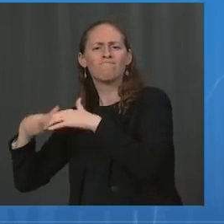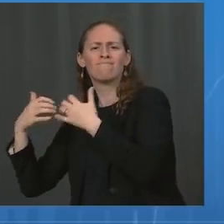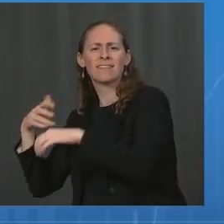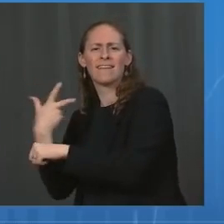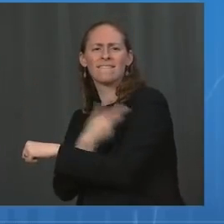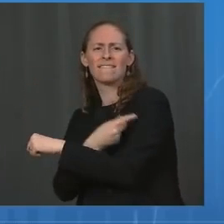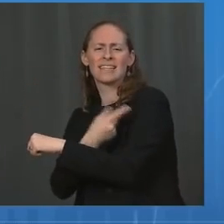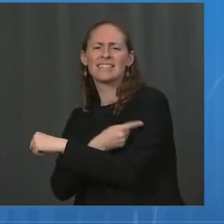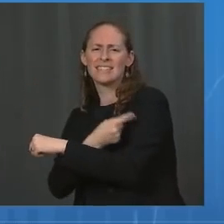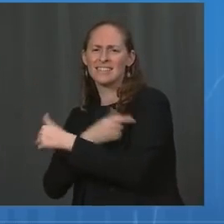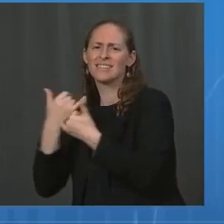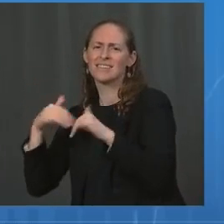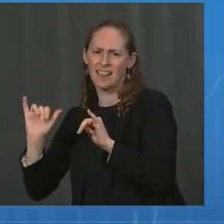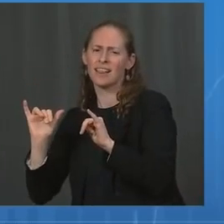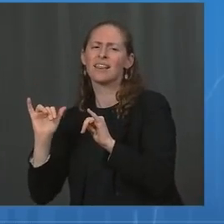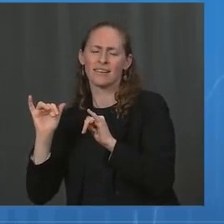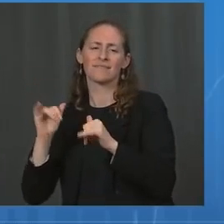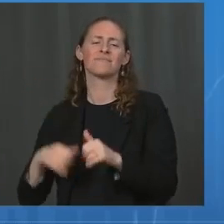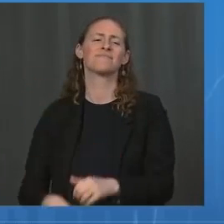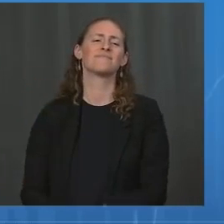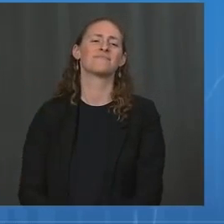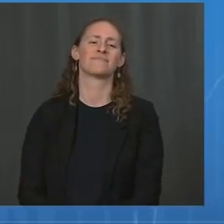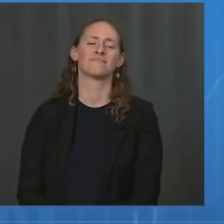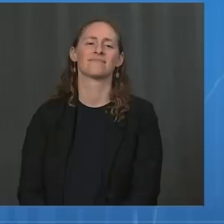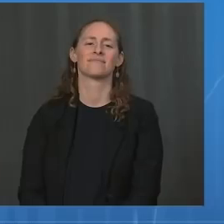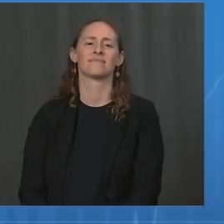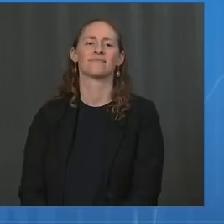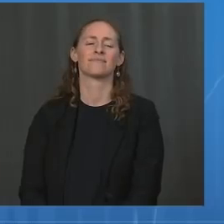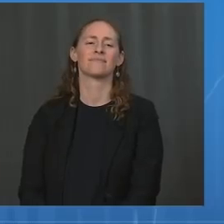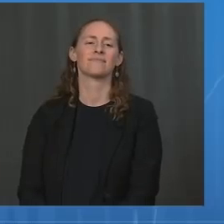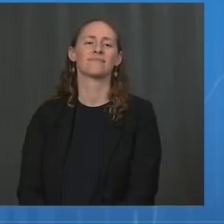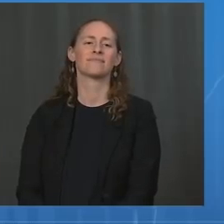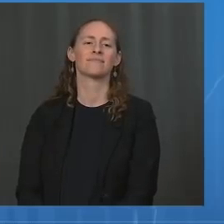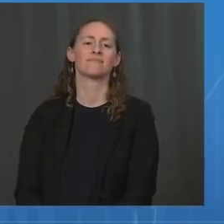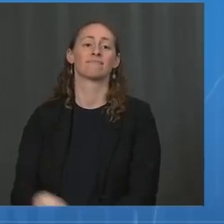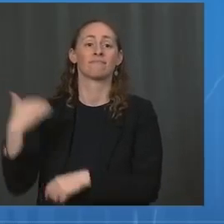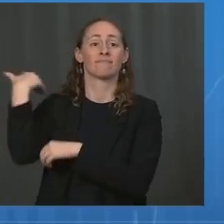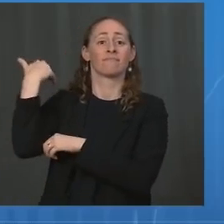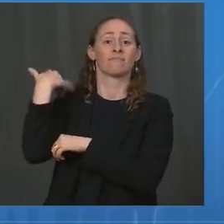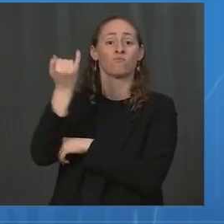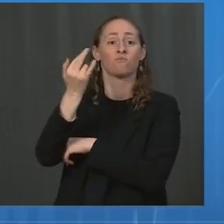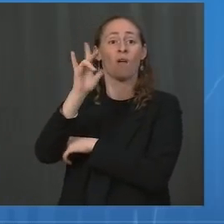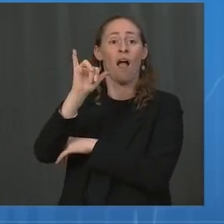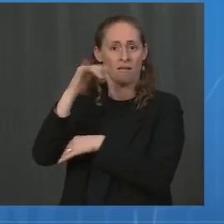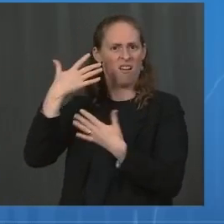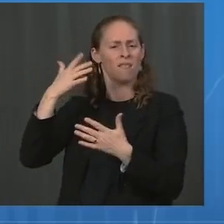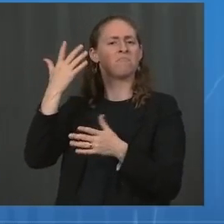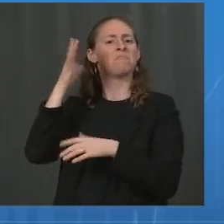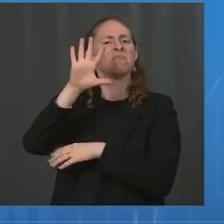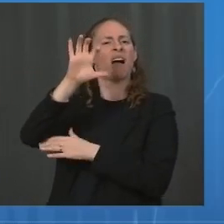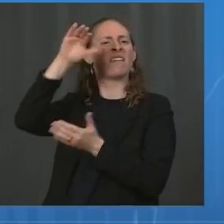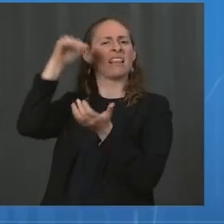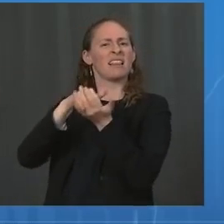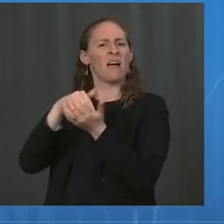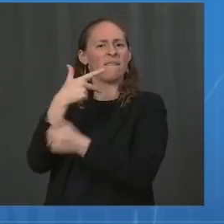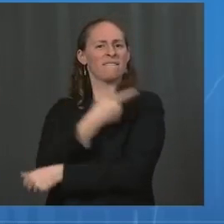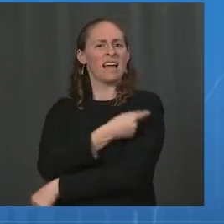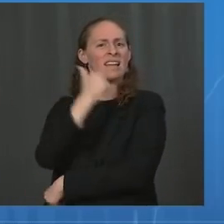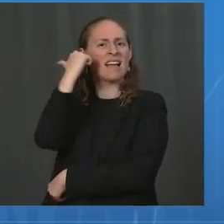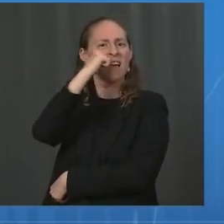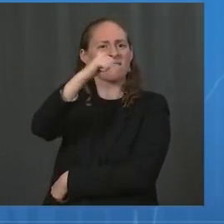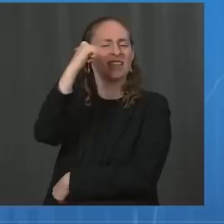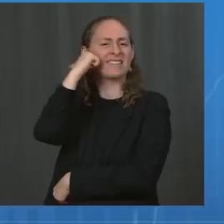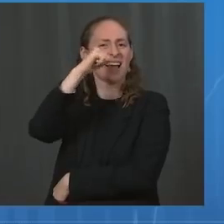Back in mid-July, we were averaging 500,000 vaccinations per day. Today, we're averaging 900